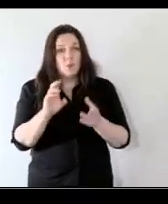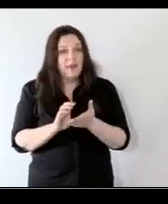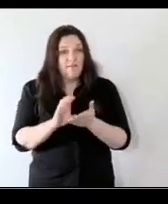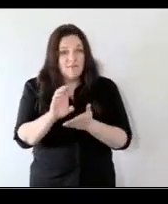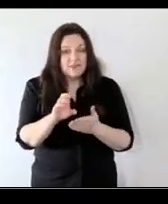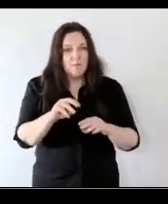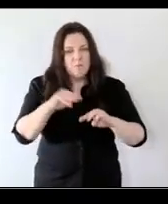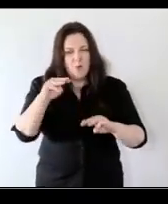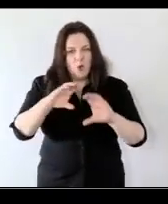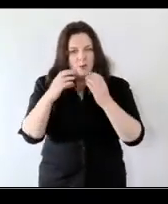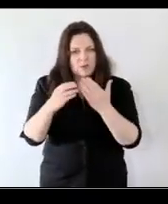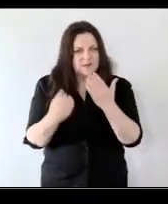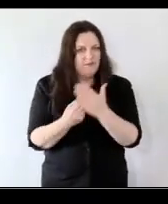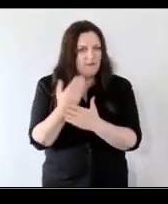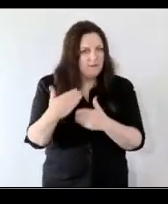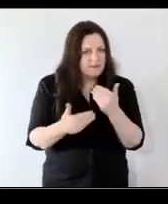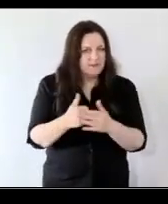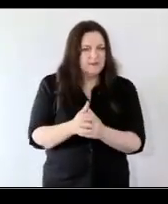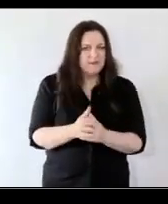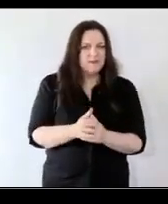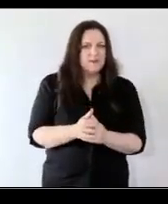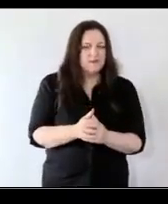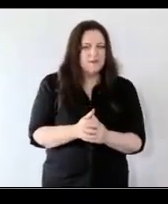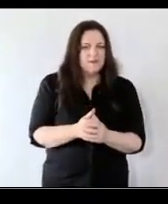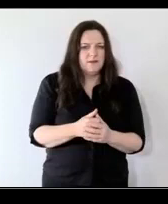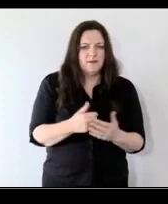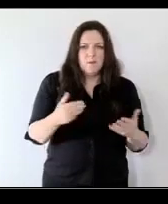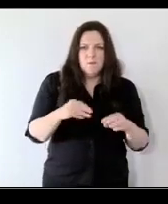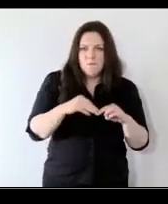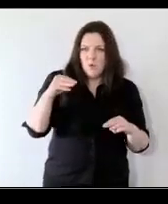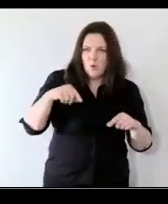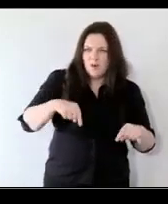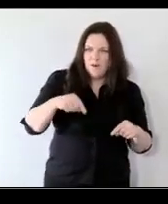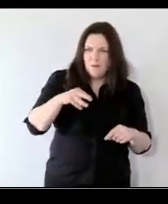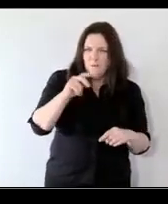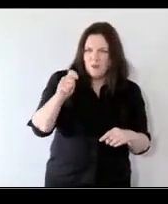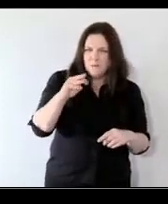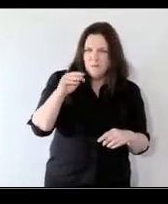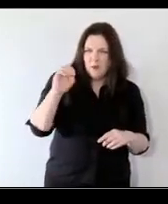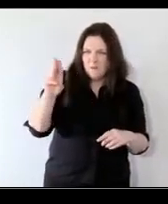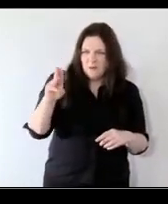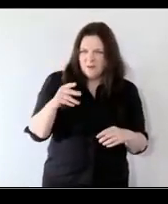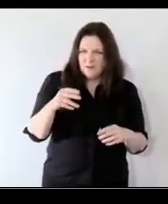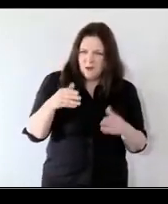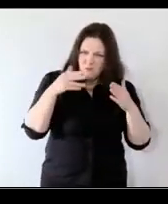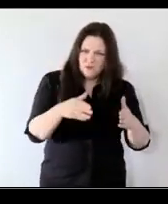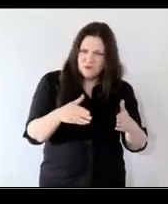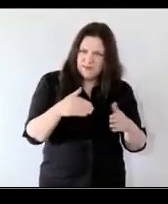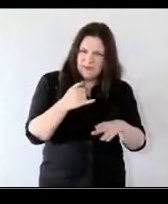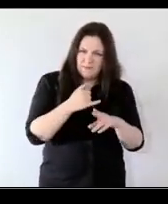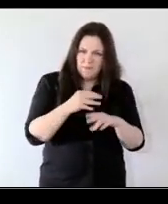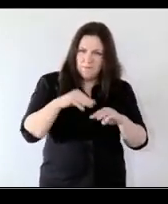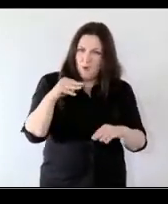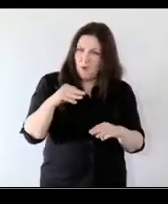promoting community development um these bottom-up approaches more in this country anyone want to jump in there quickly bottom-up